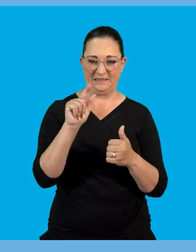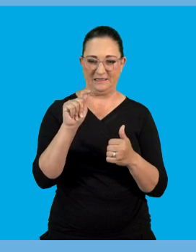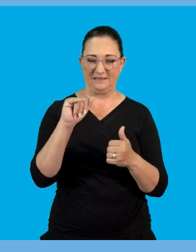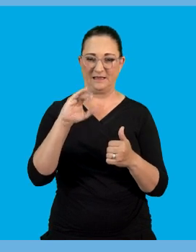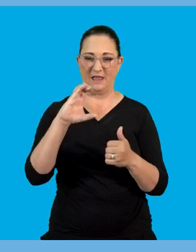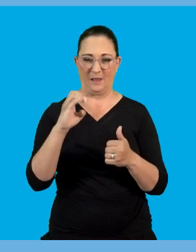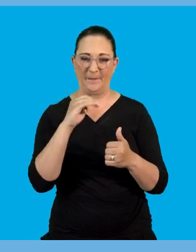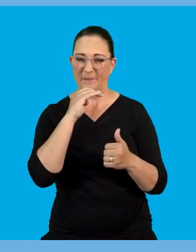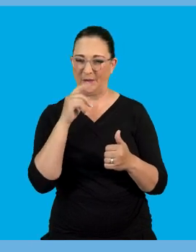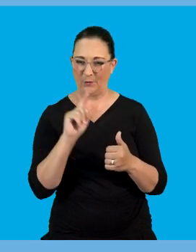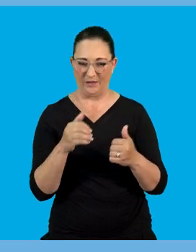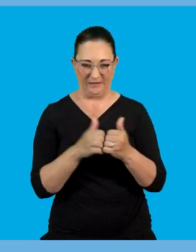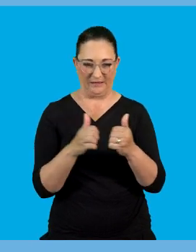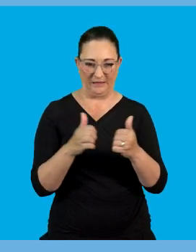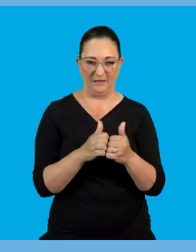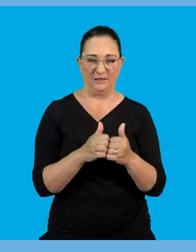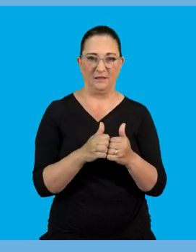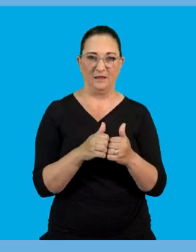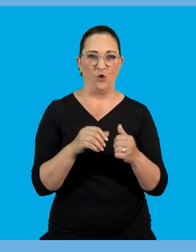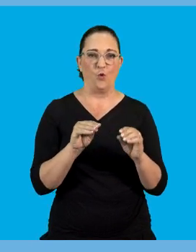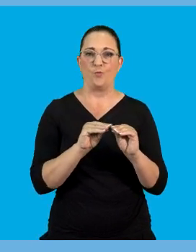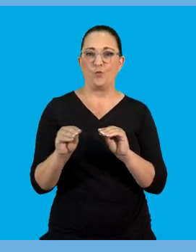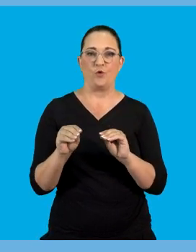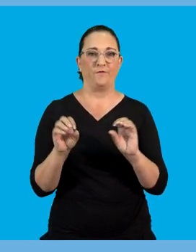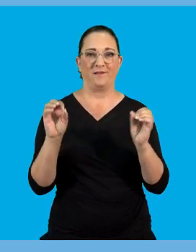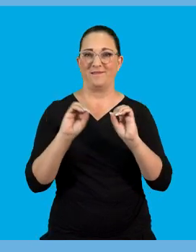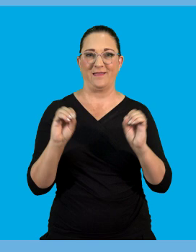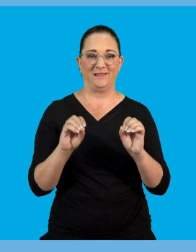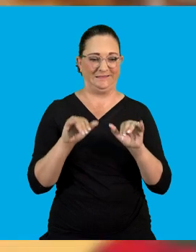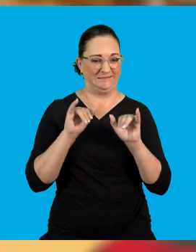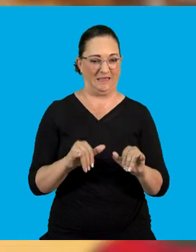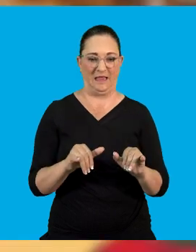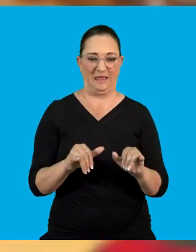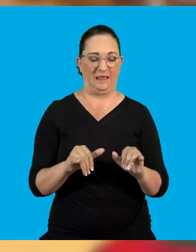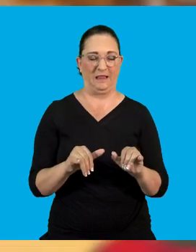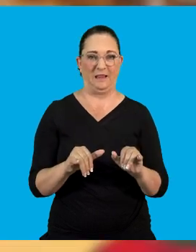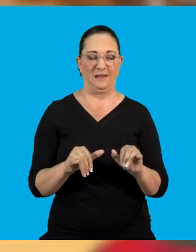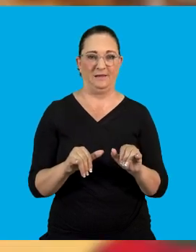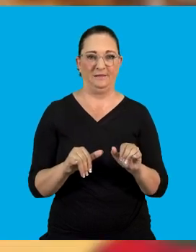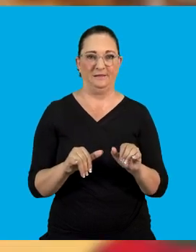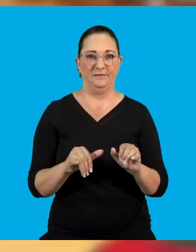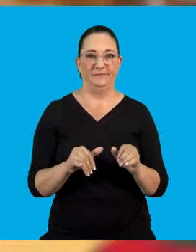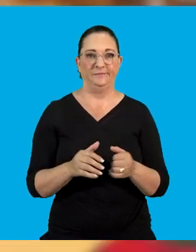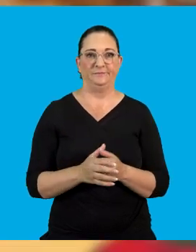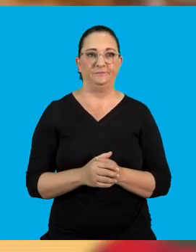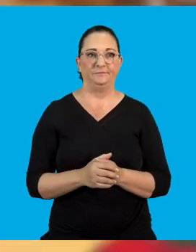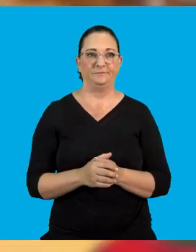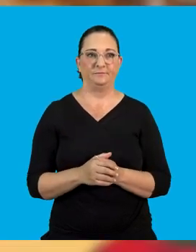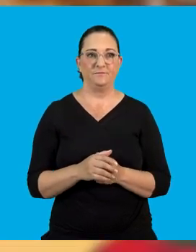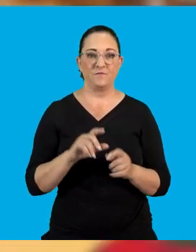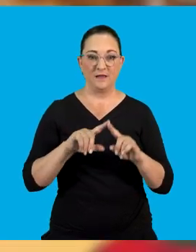mean? When something is static it means that something is not moving. It is stationary. So that means